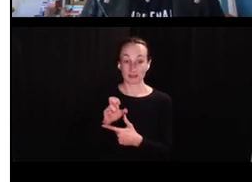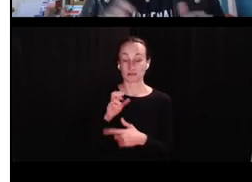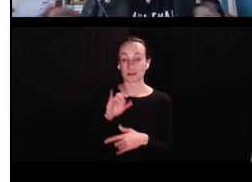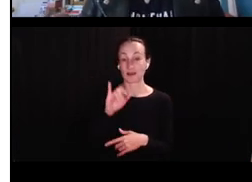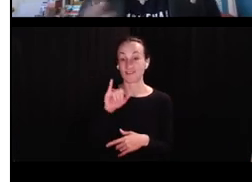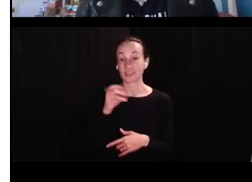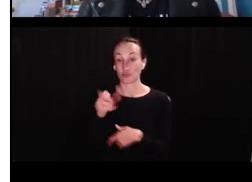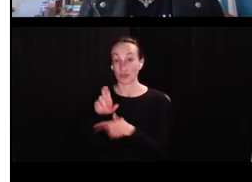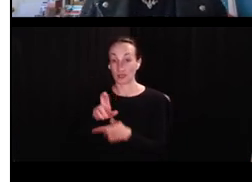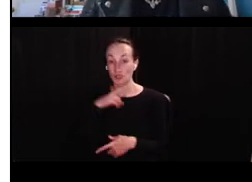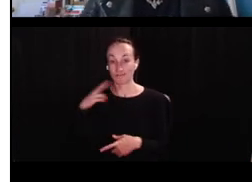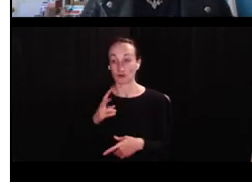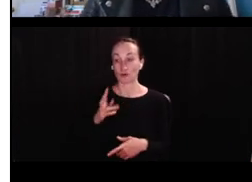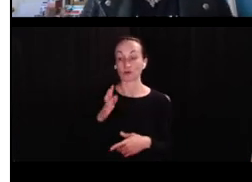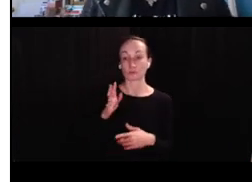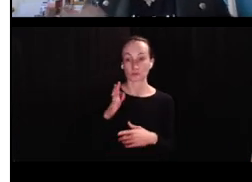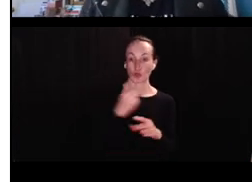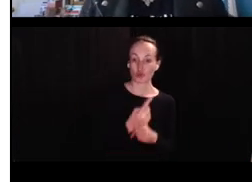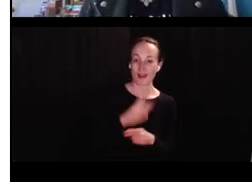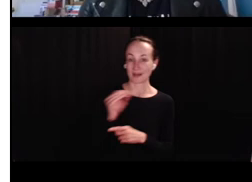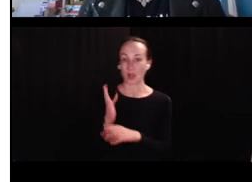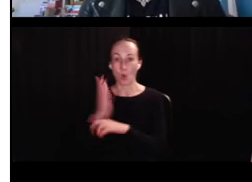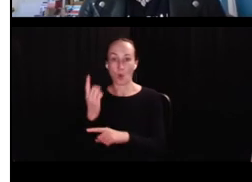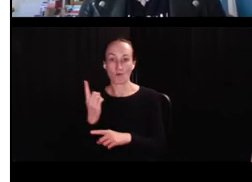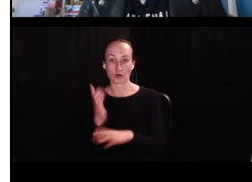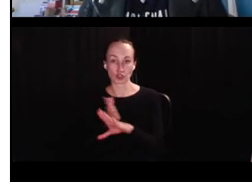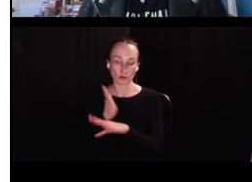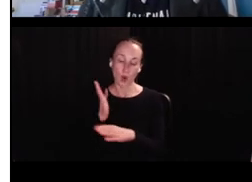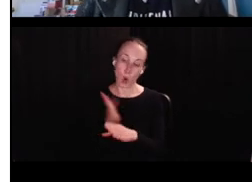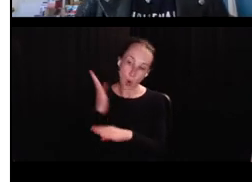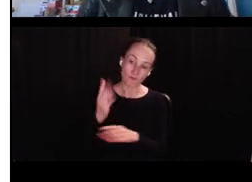of irregular verbs, both correct and over-regularized were tabulated for each child.